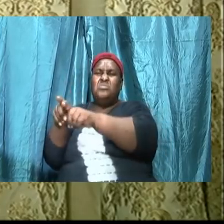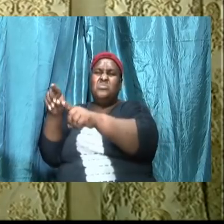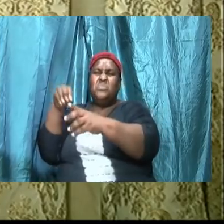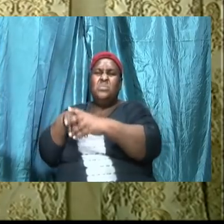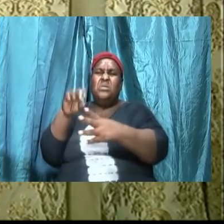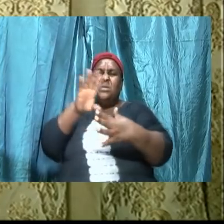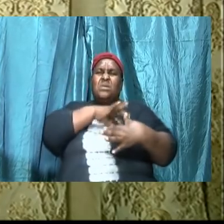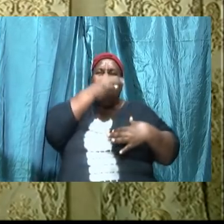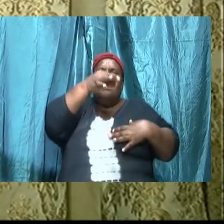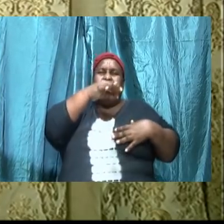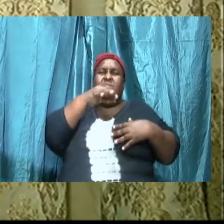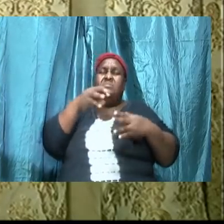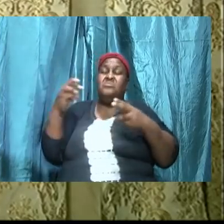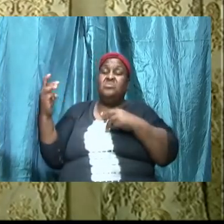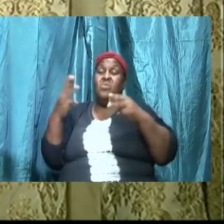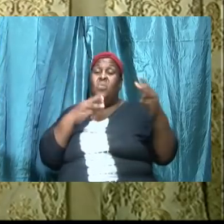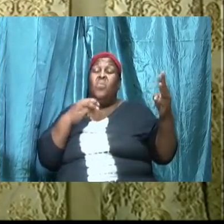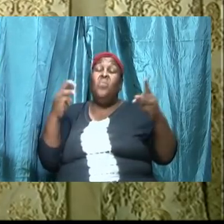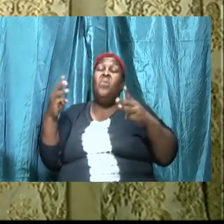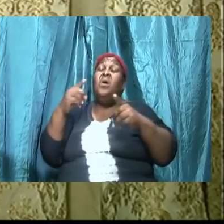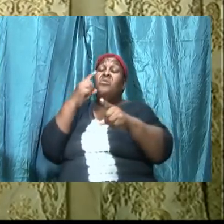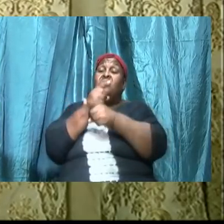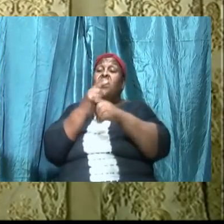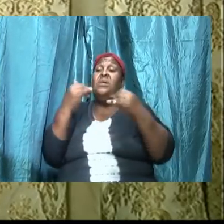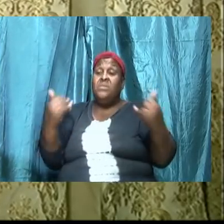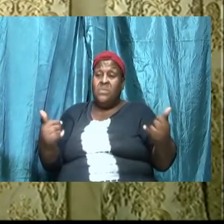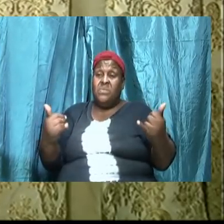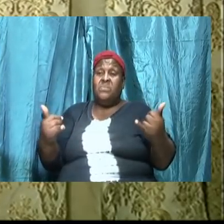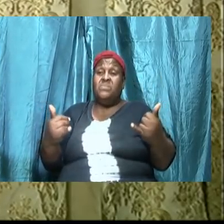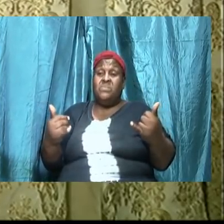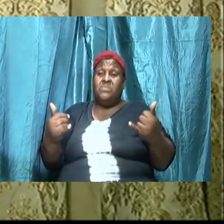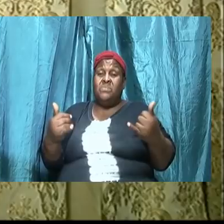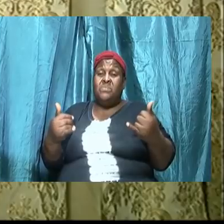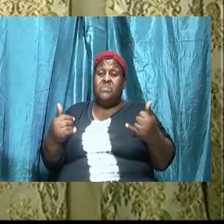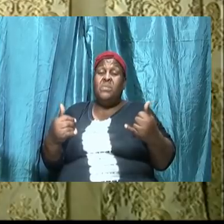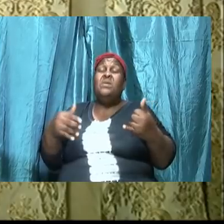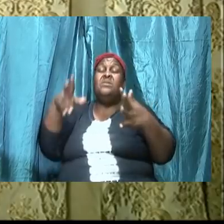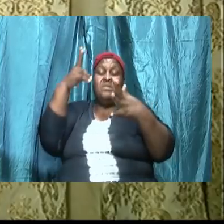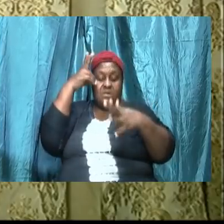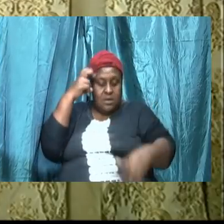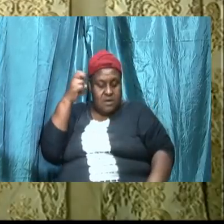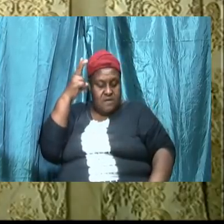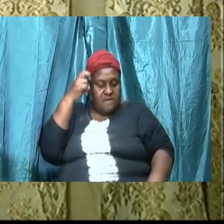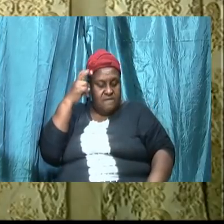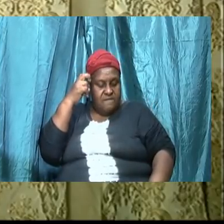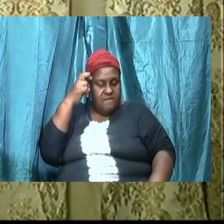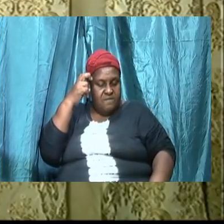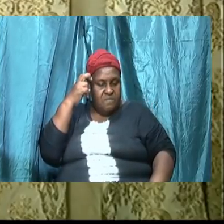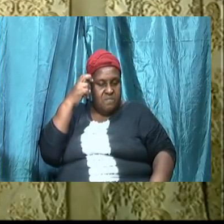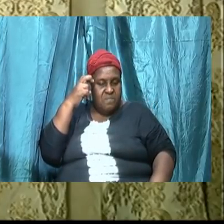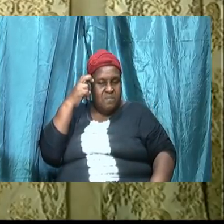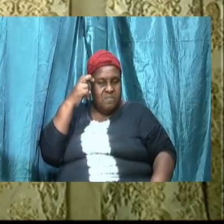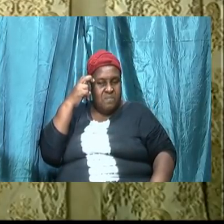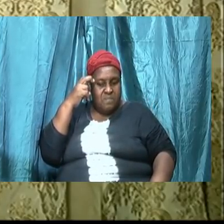war raging right now the adversary has a knock